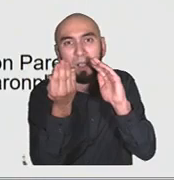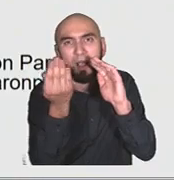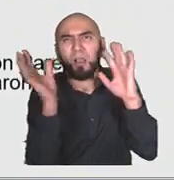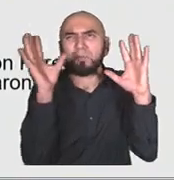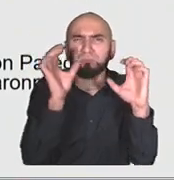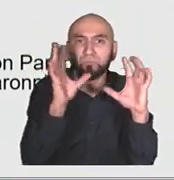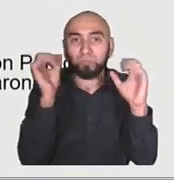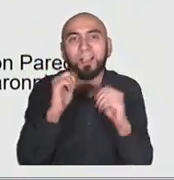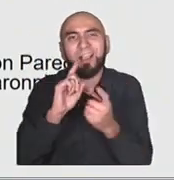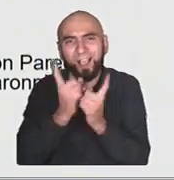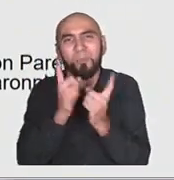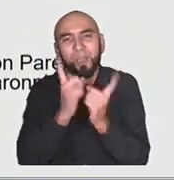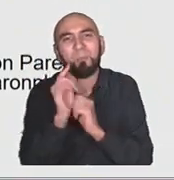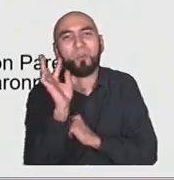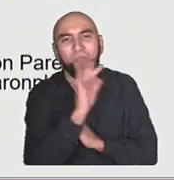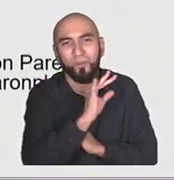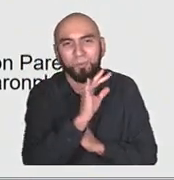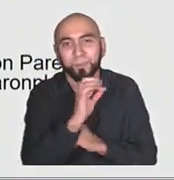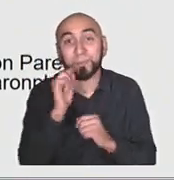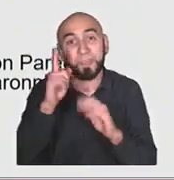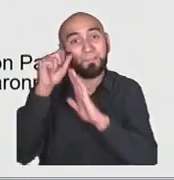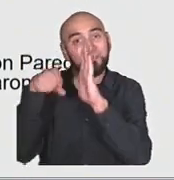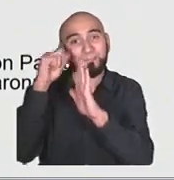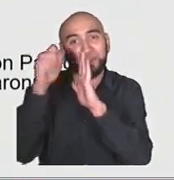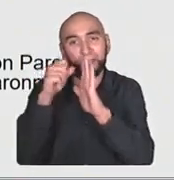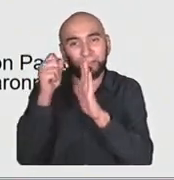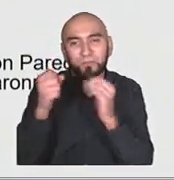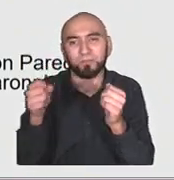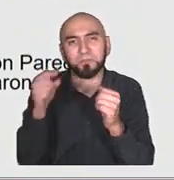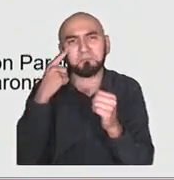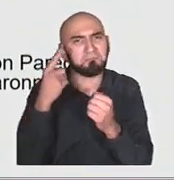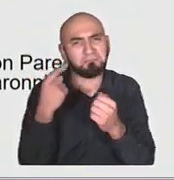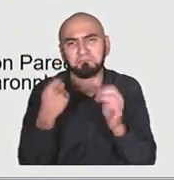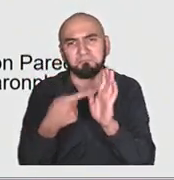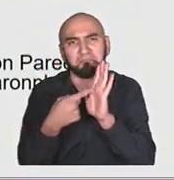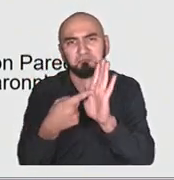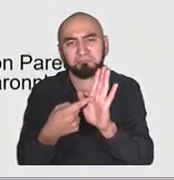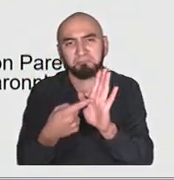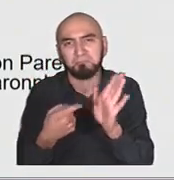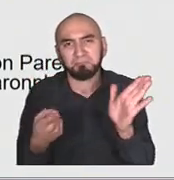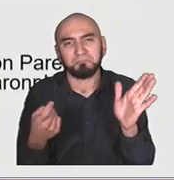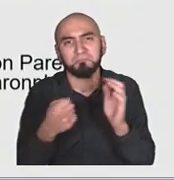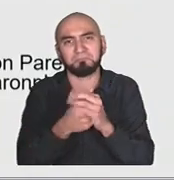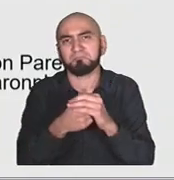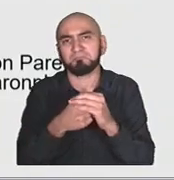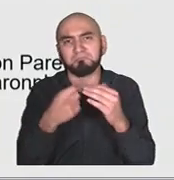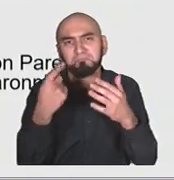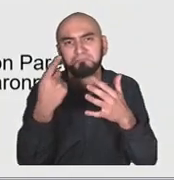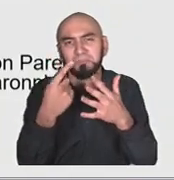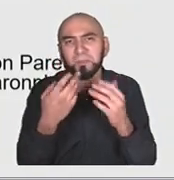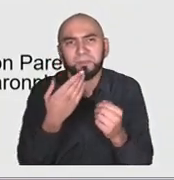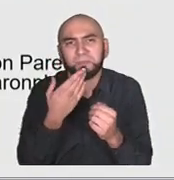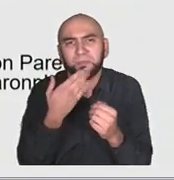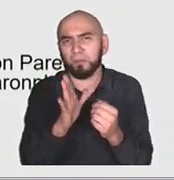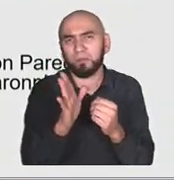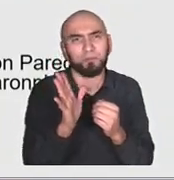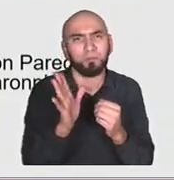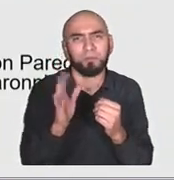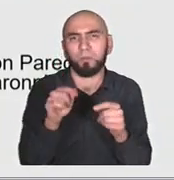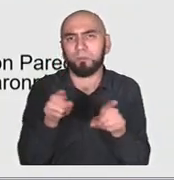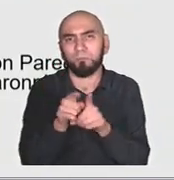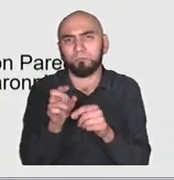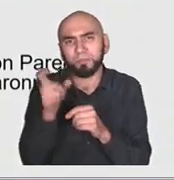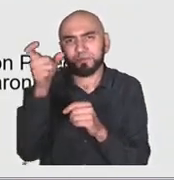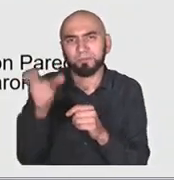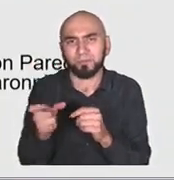pristine-looking videos where a single San Franciscan guy with a perfect American English accent